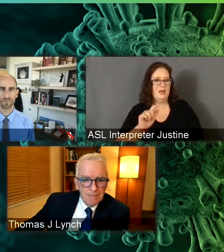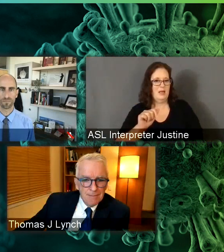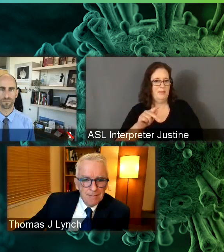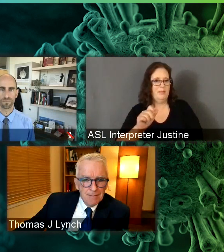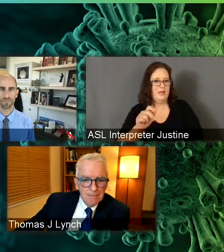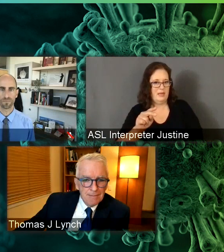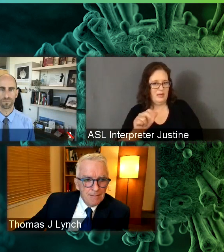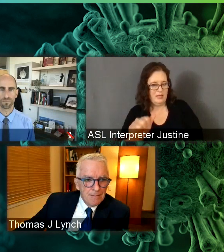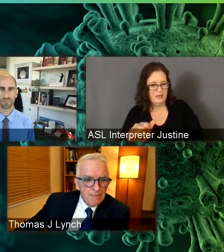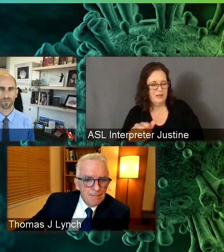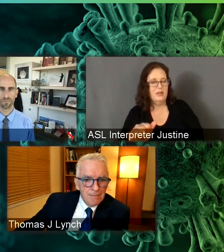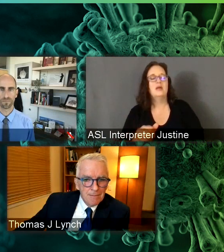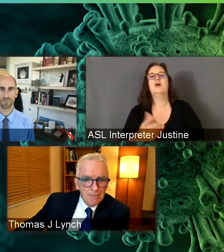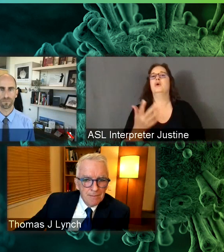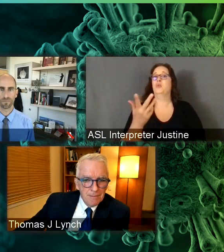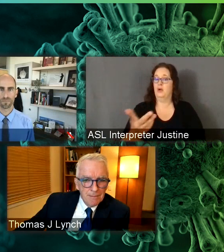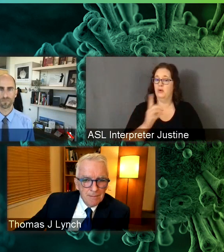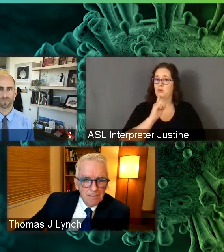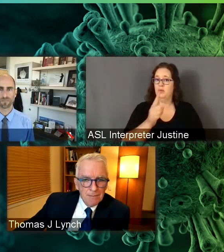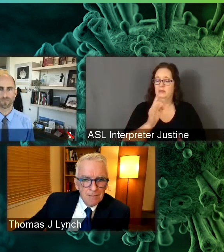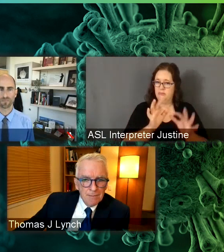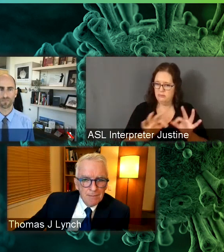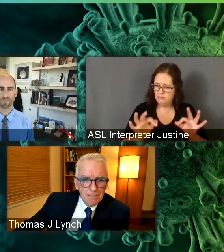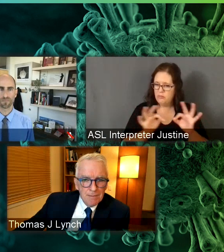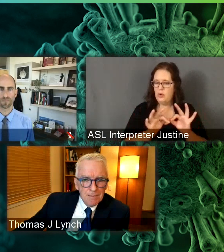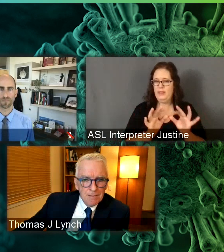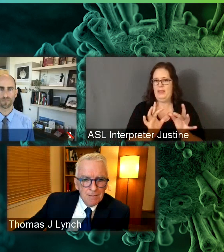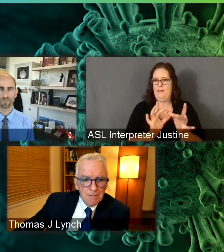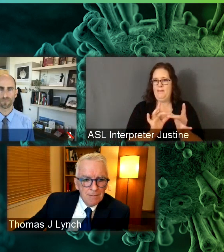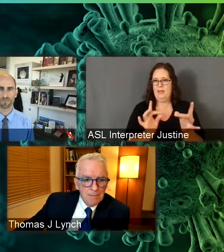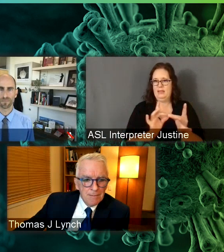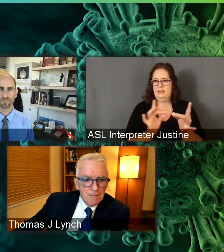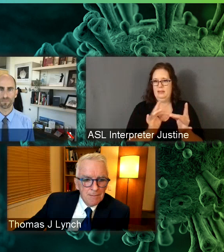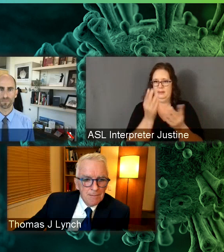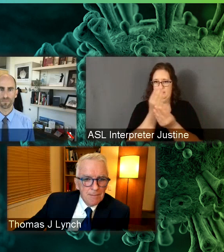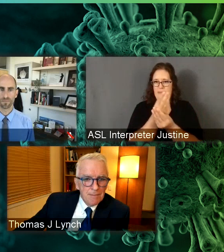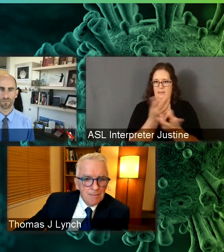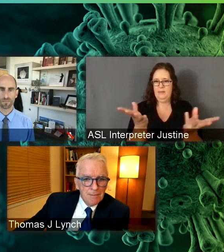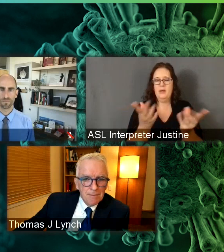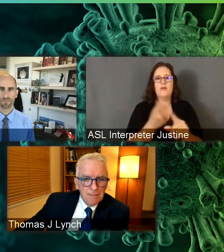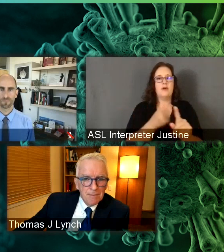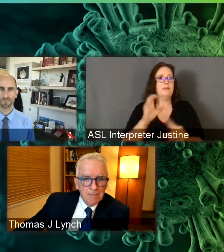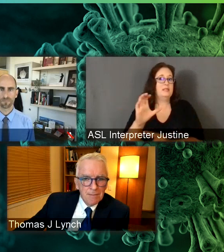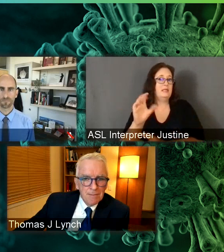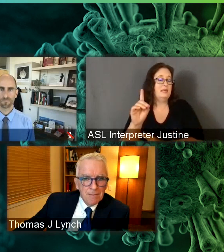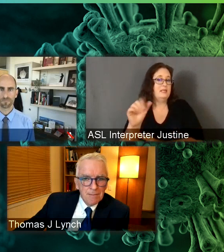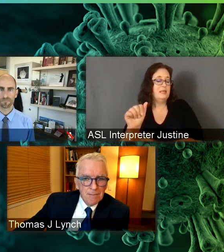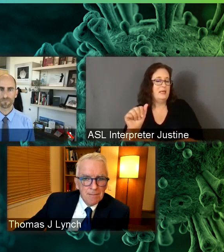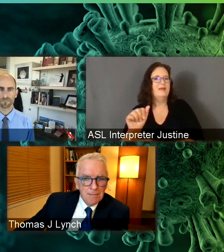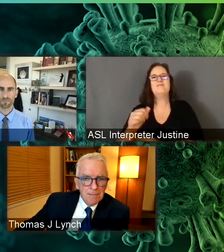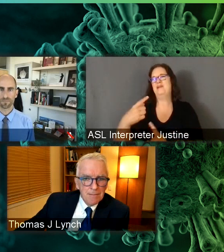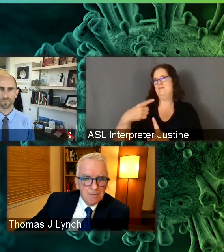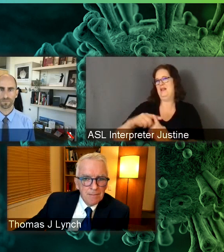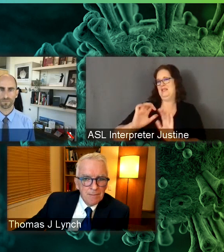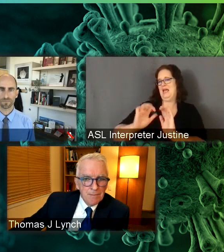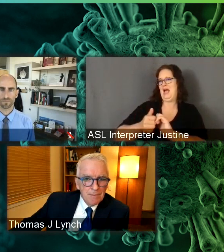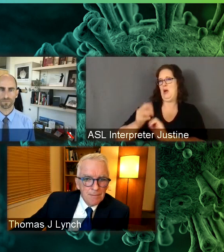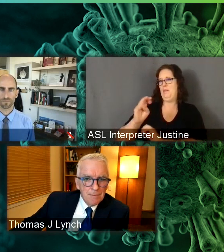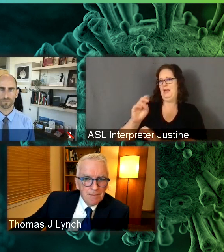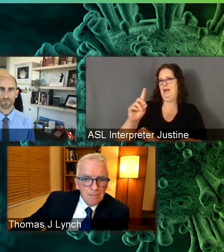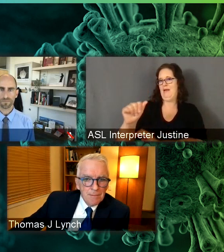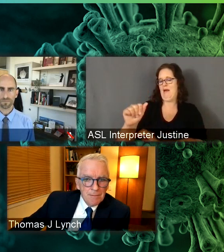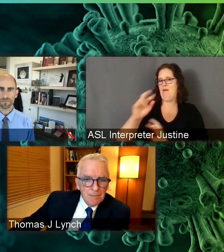from the CDC, but also with the way the media reports on it. It's really unfortunate, I think, when they